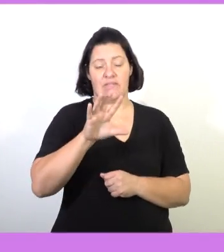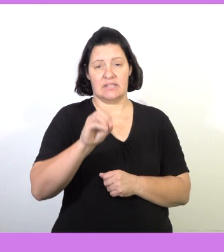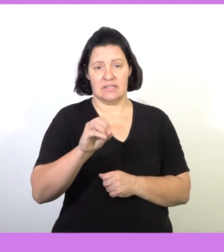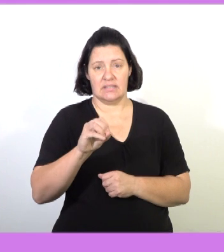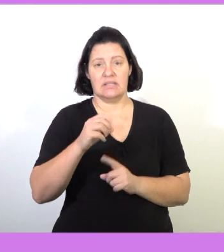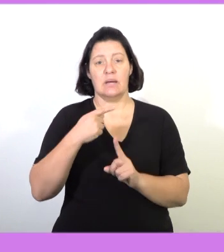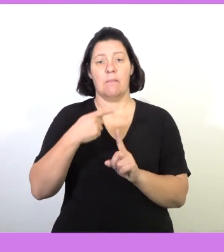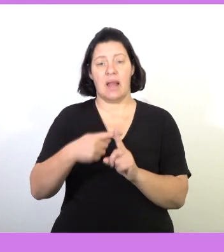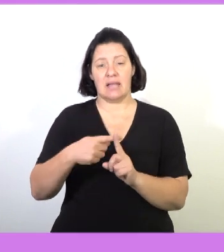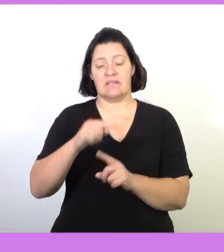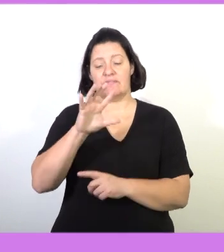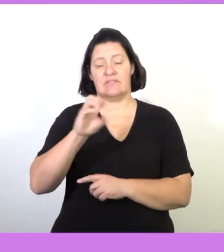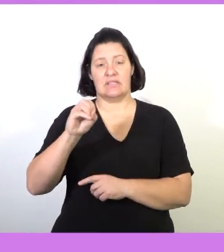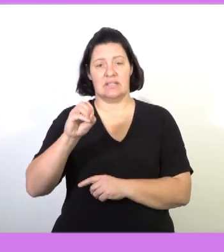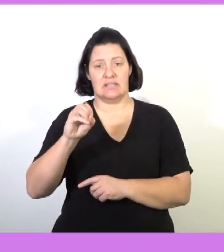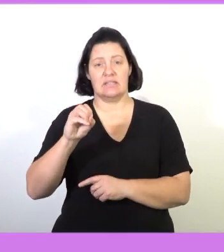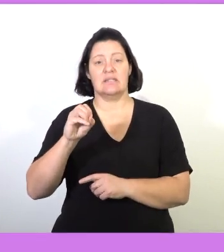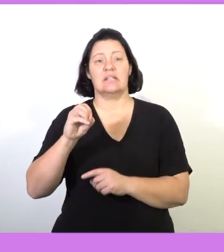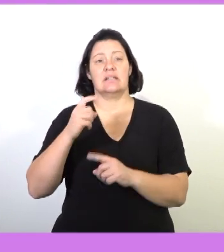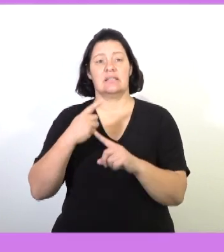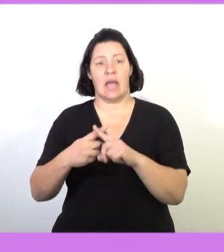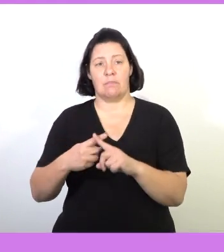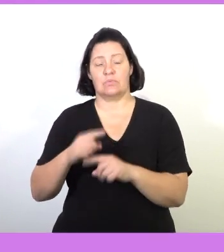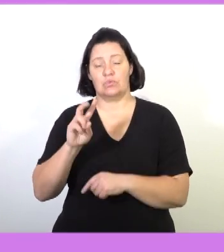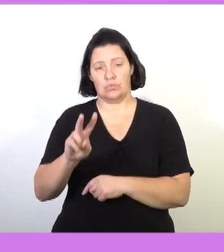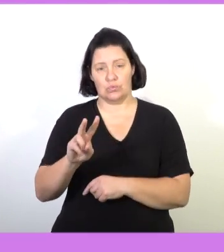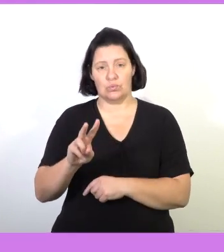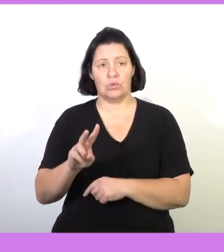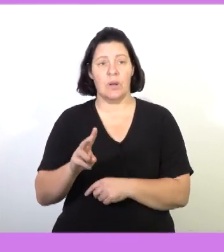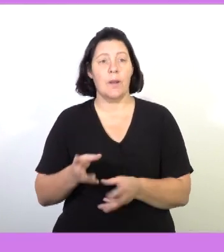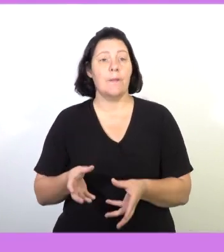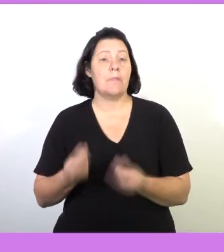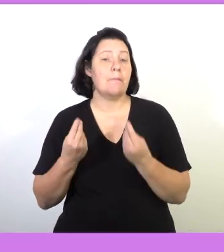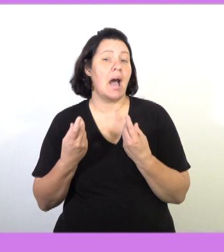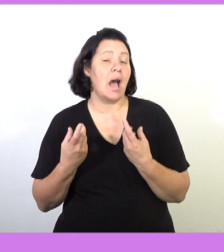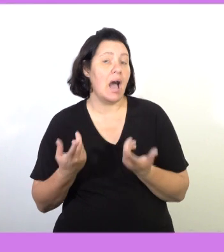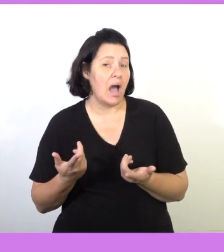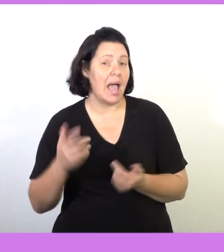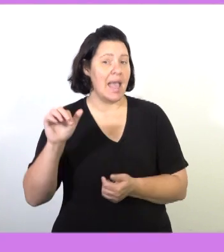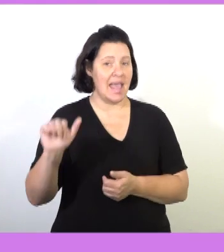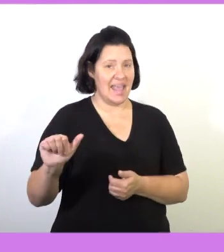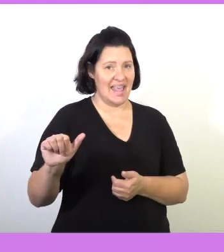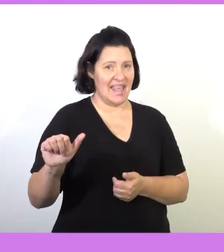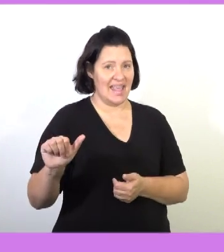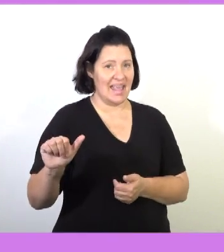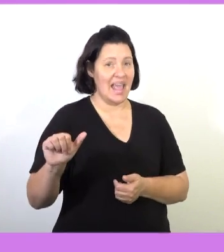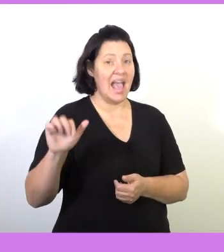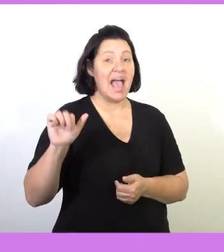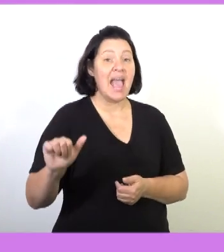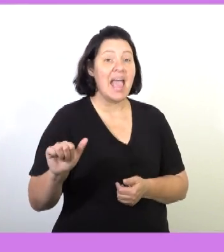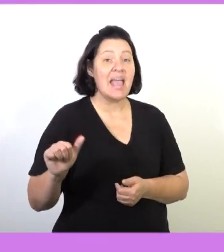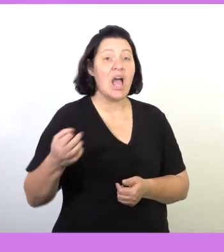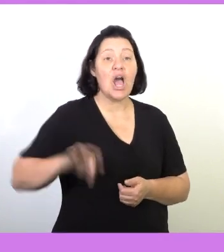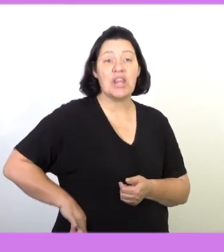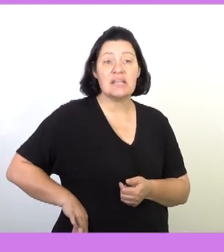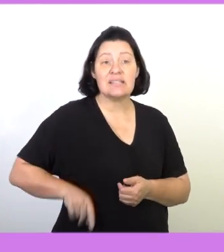plus 50 rands multiplied by 2. We then get the value. We A. Remember our